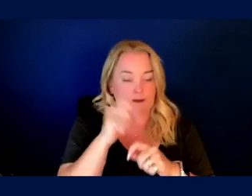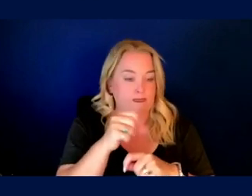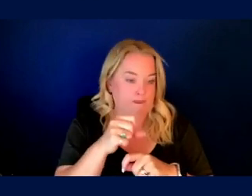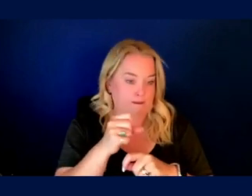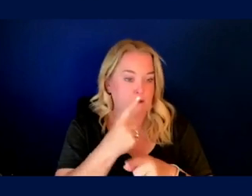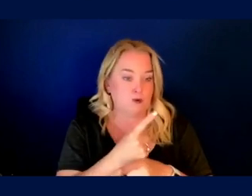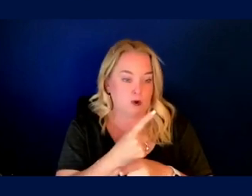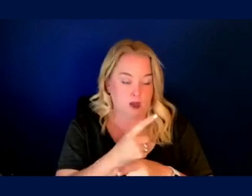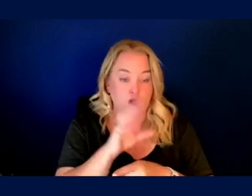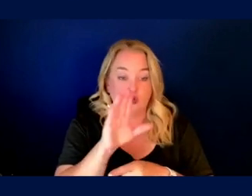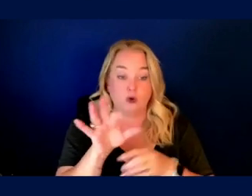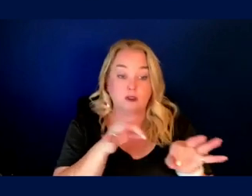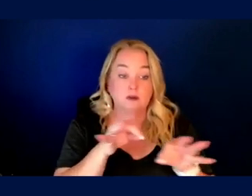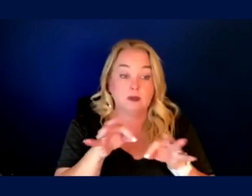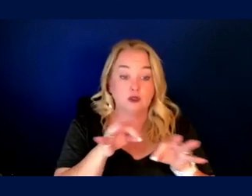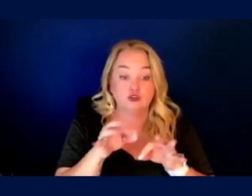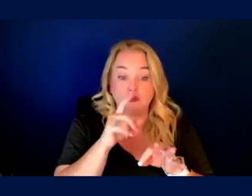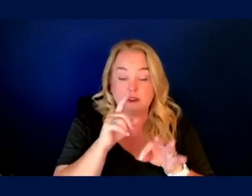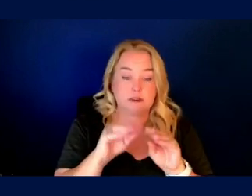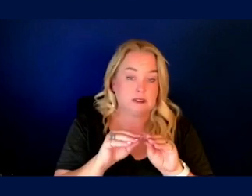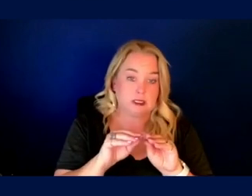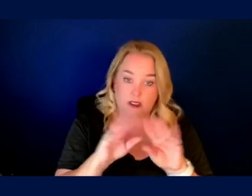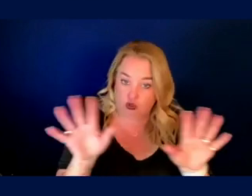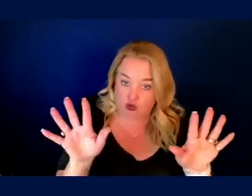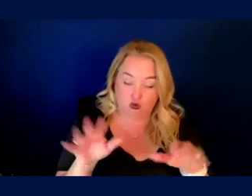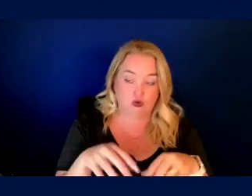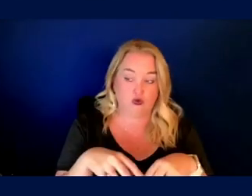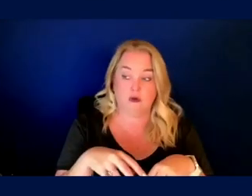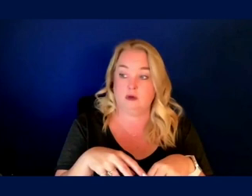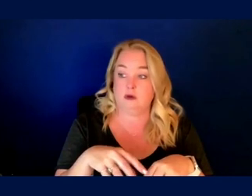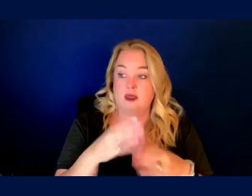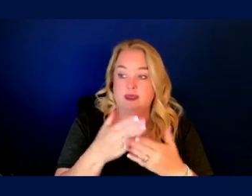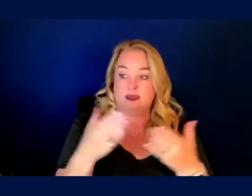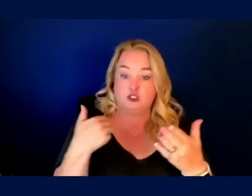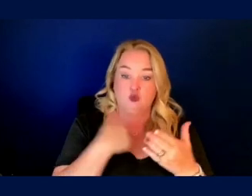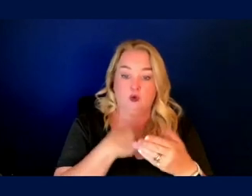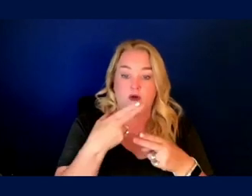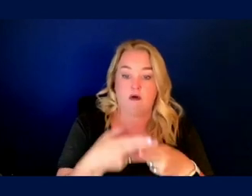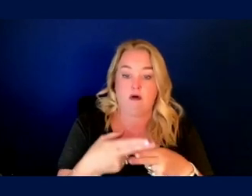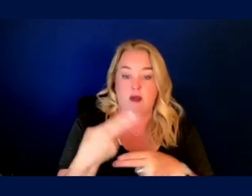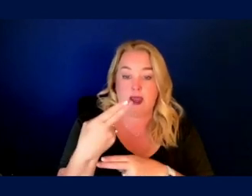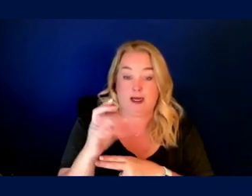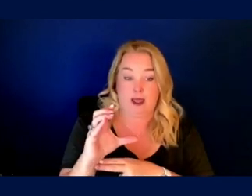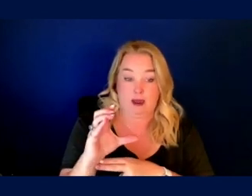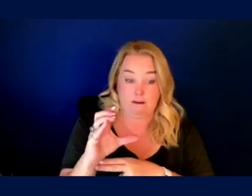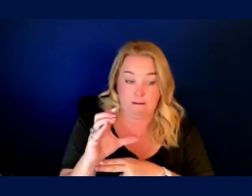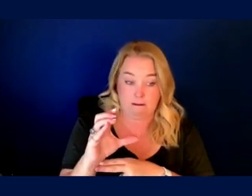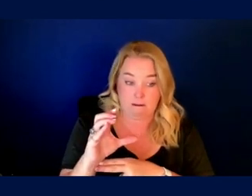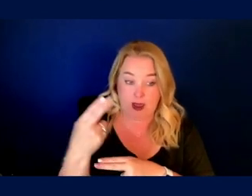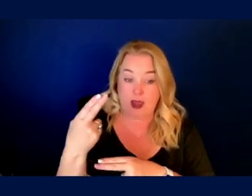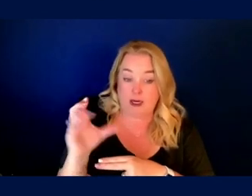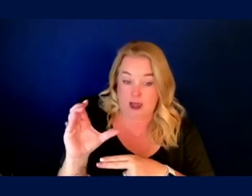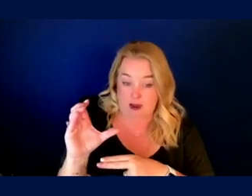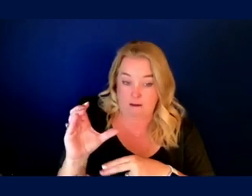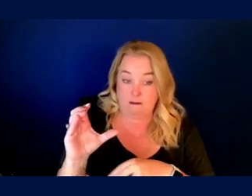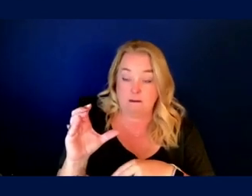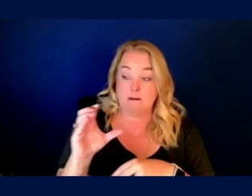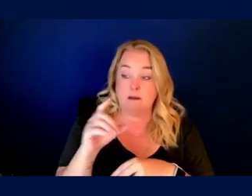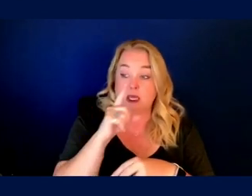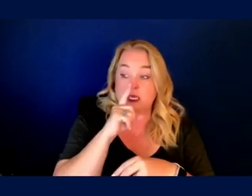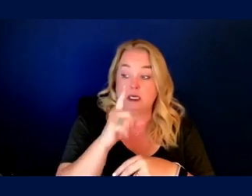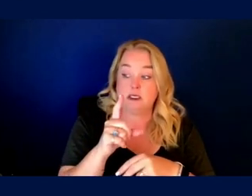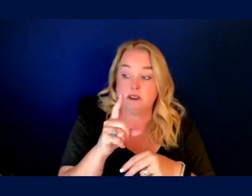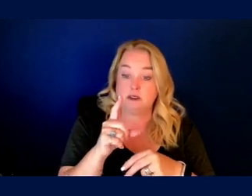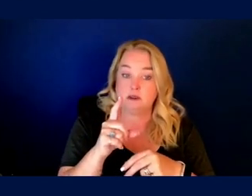depiction of it, very clear that it's the things that we call a handicap, a handicap is,